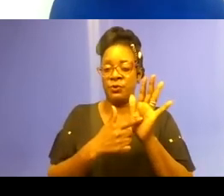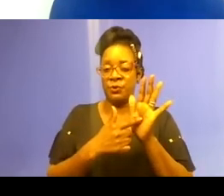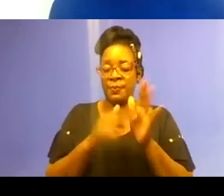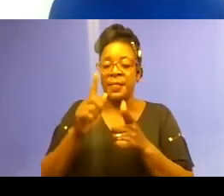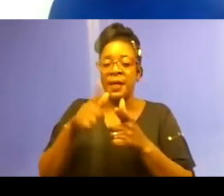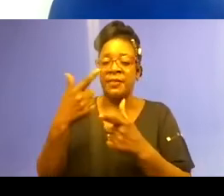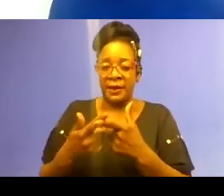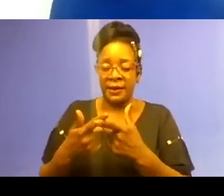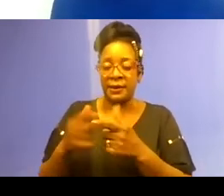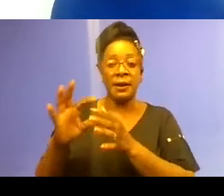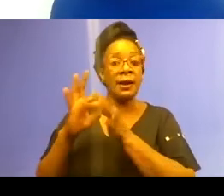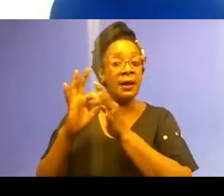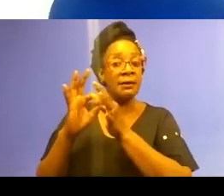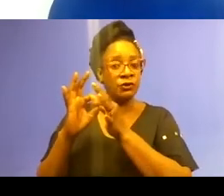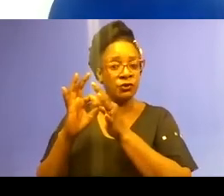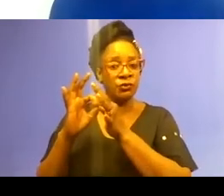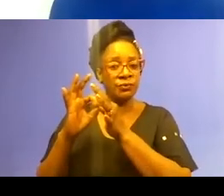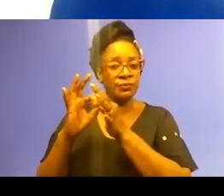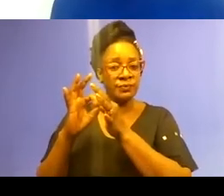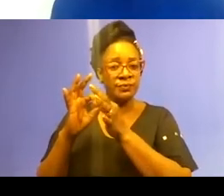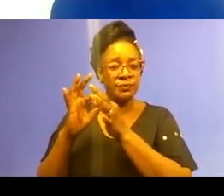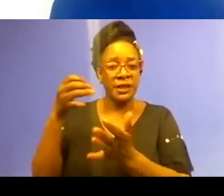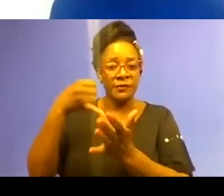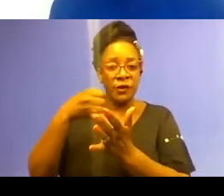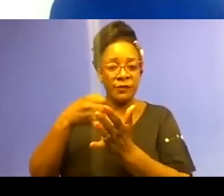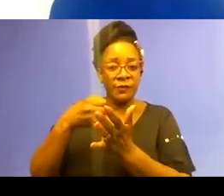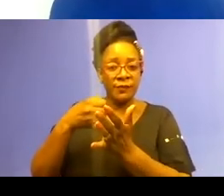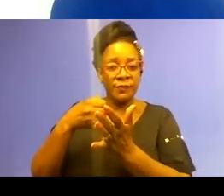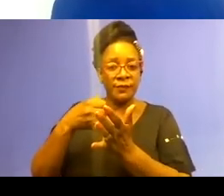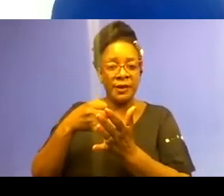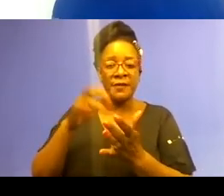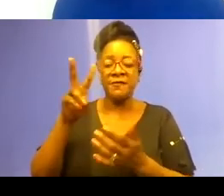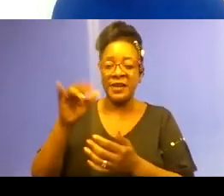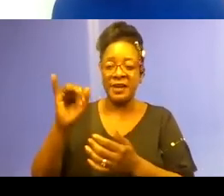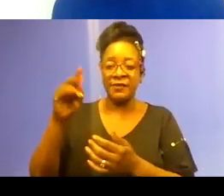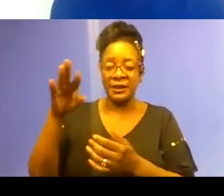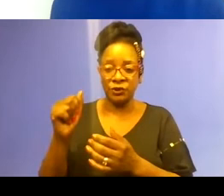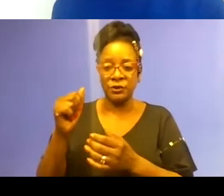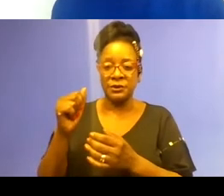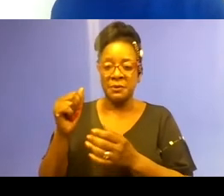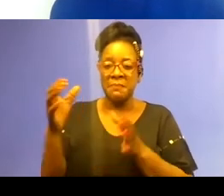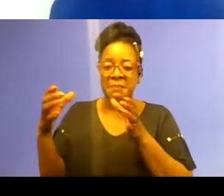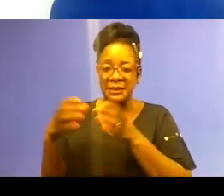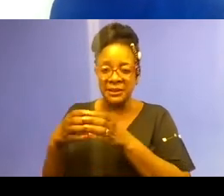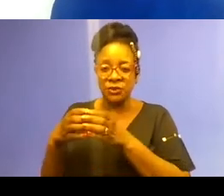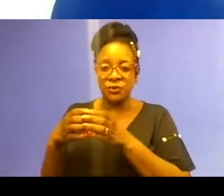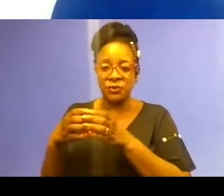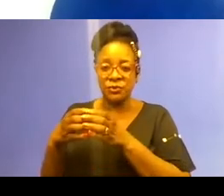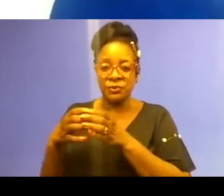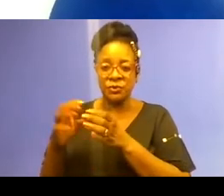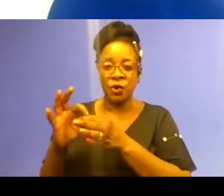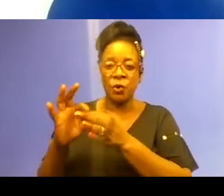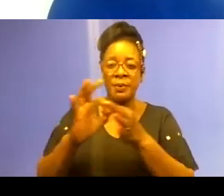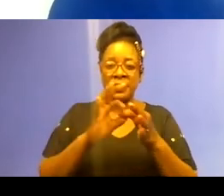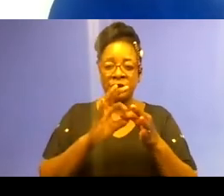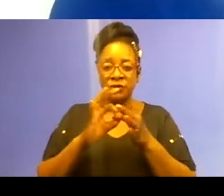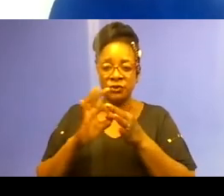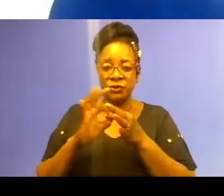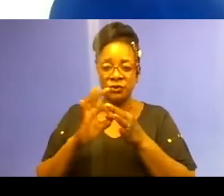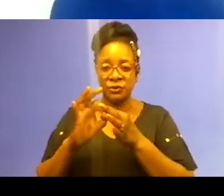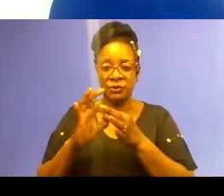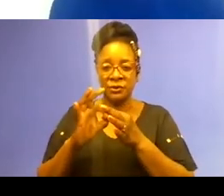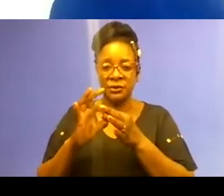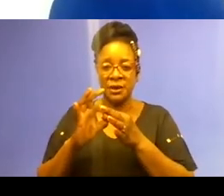vilification, minimization, co-optation, and or erasure of Black culture through